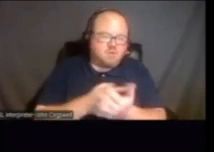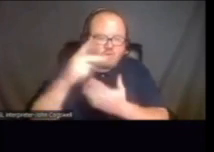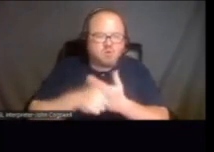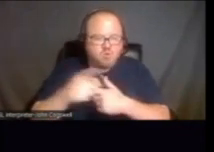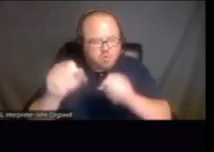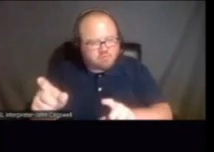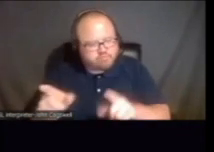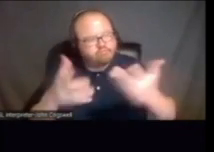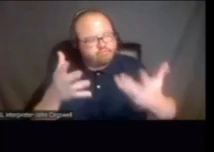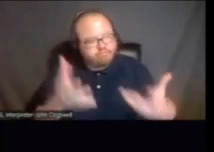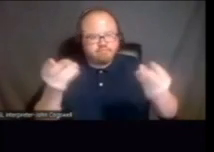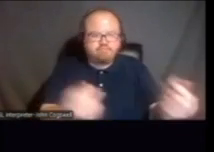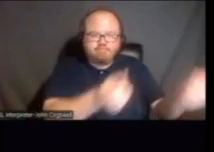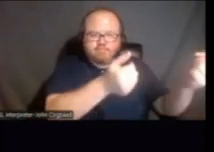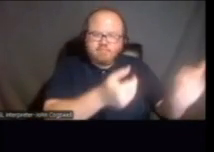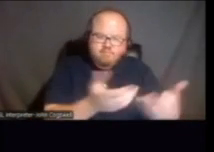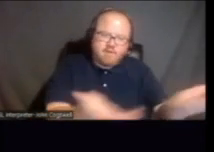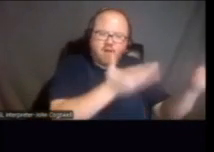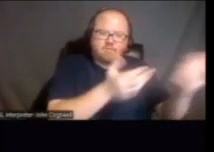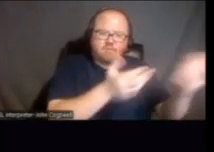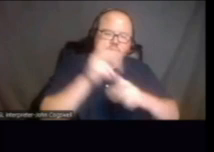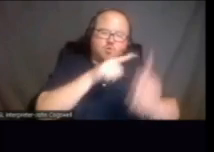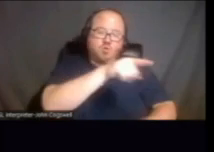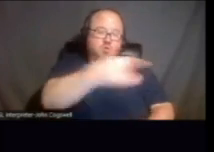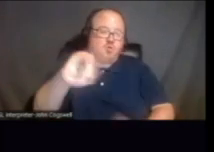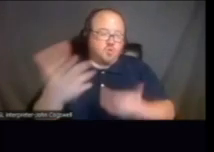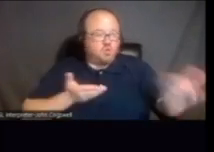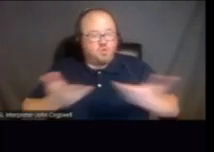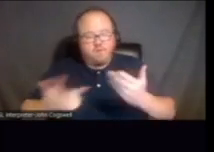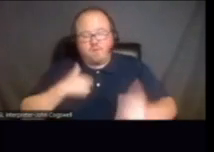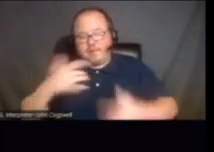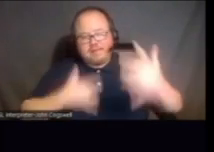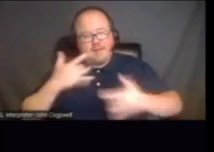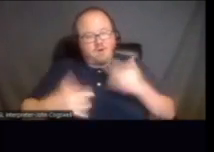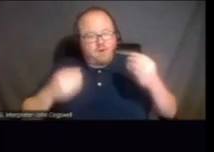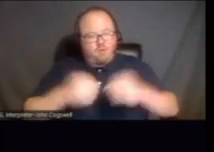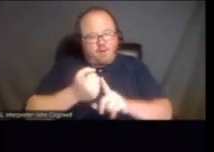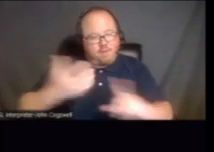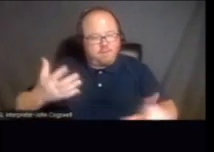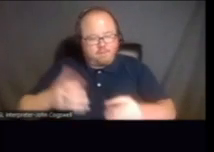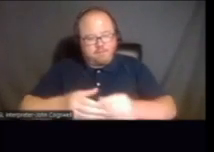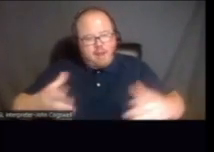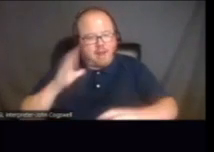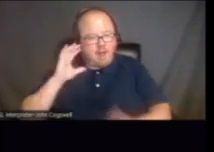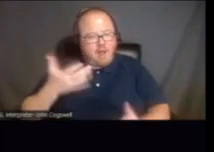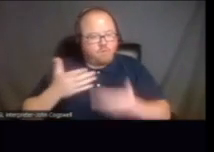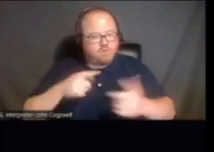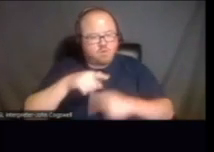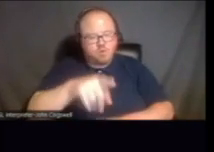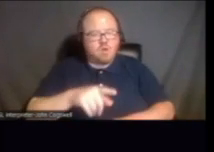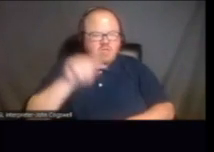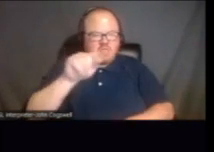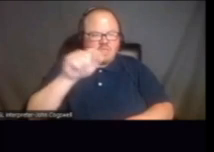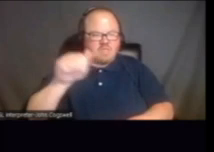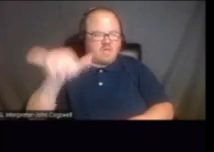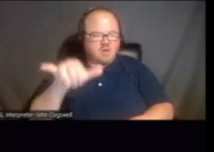share with the people you serve. And we're excited to also expand our services to youth or transitional age youth from the